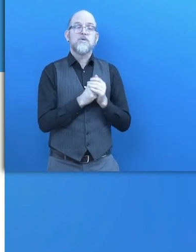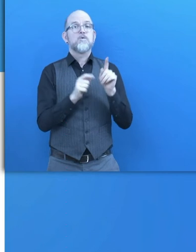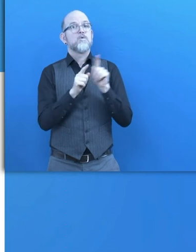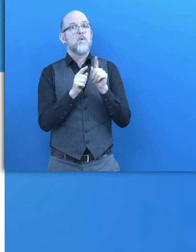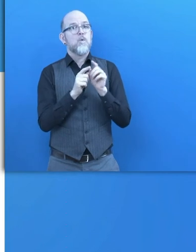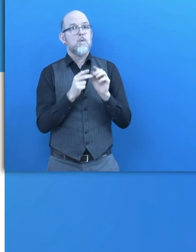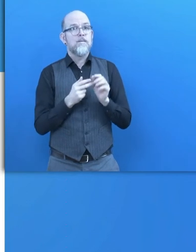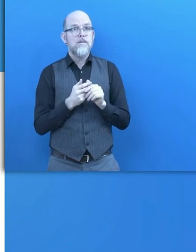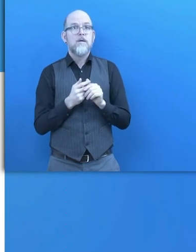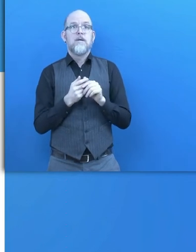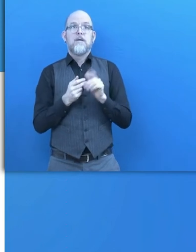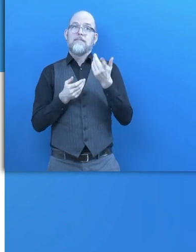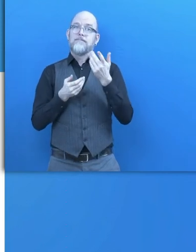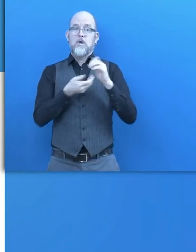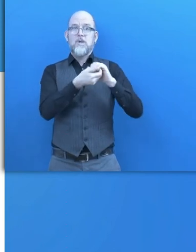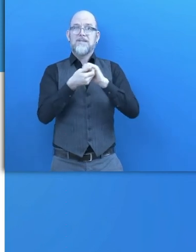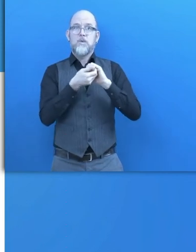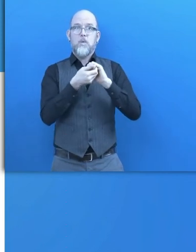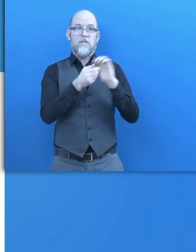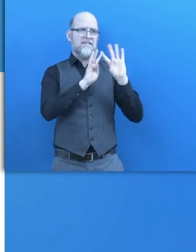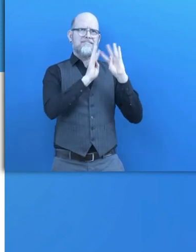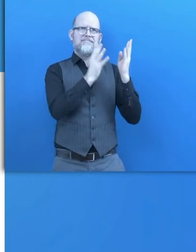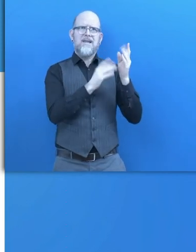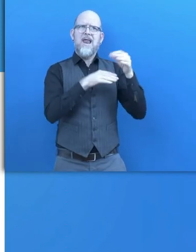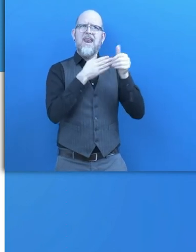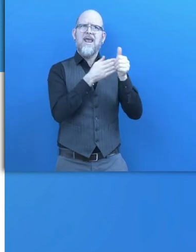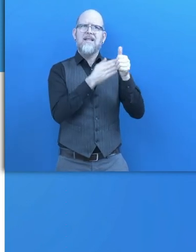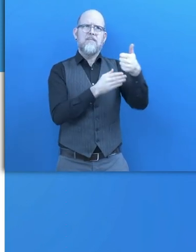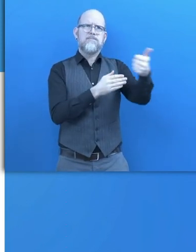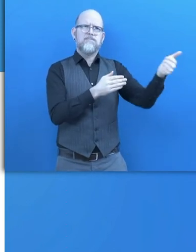approach, then you will have to coordinate the consortium.